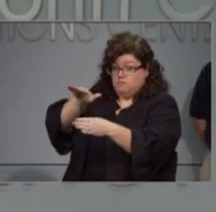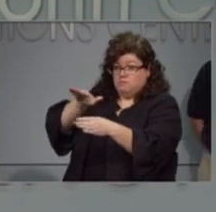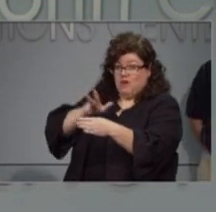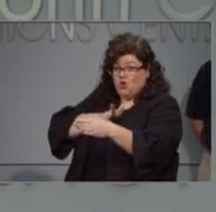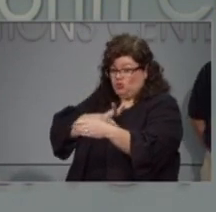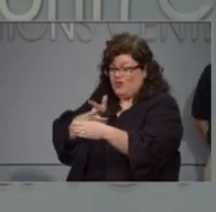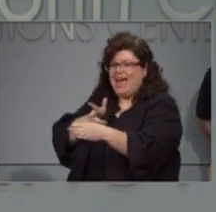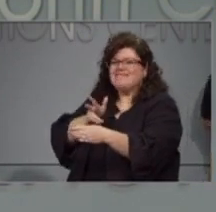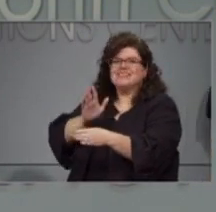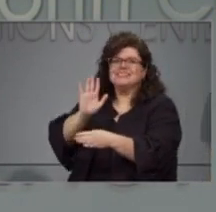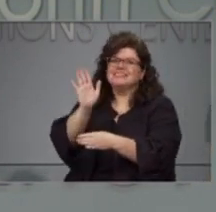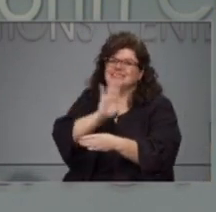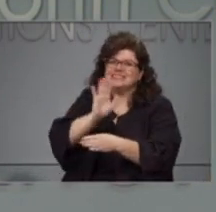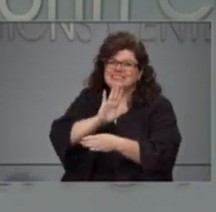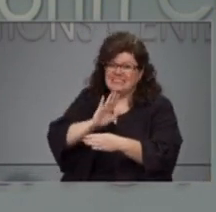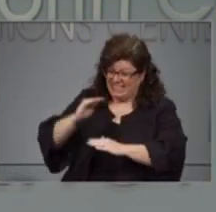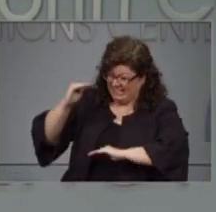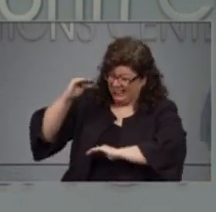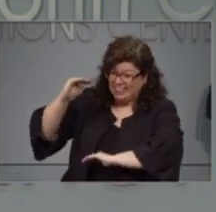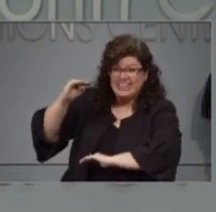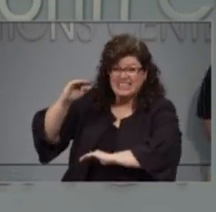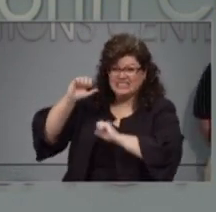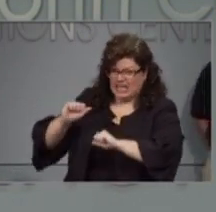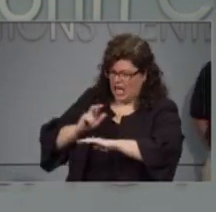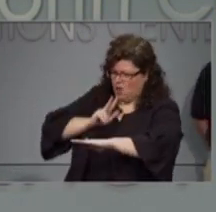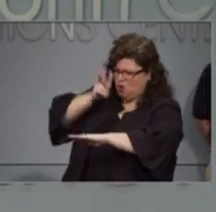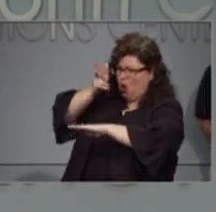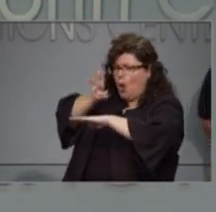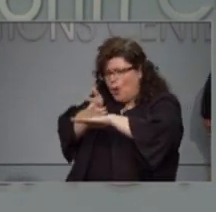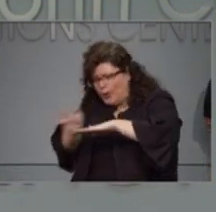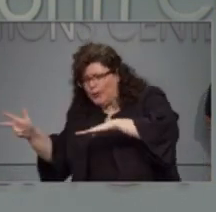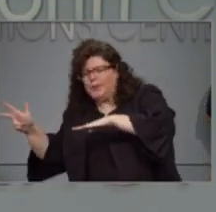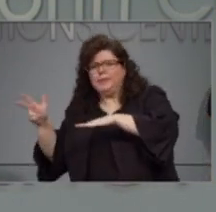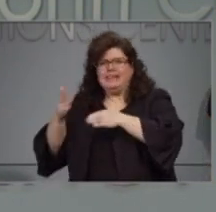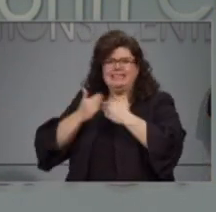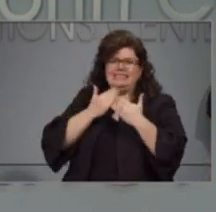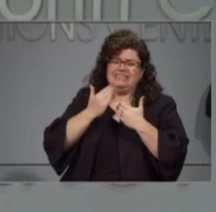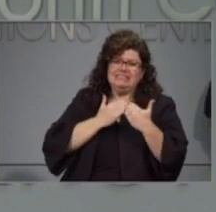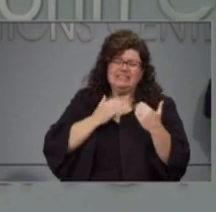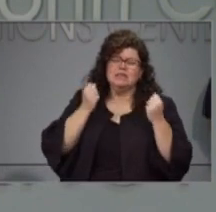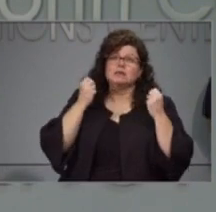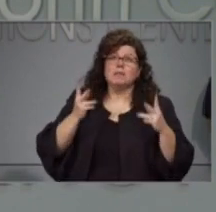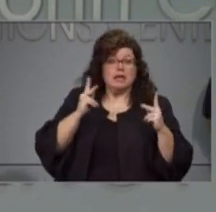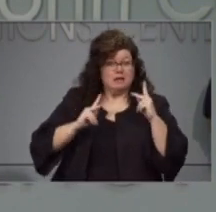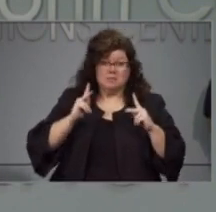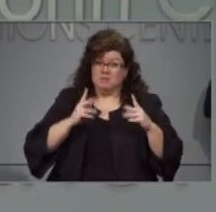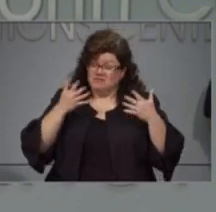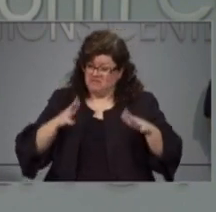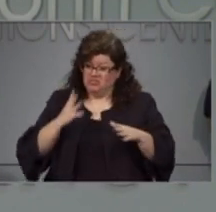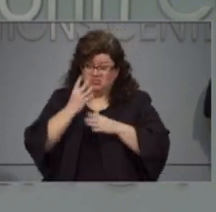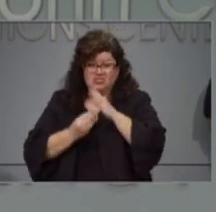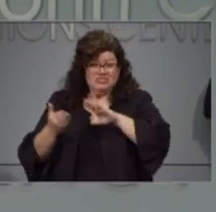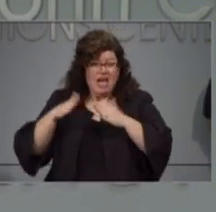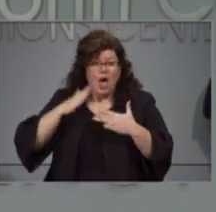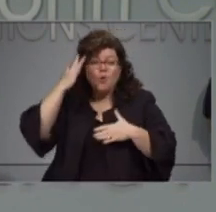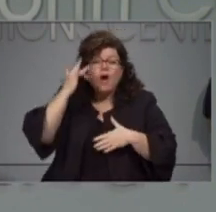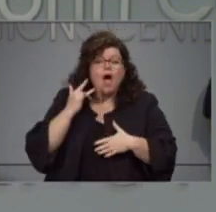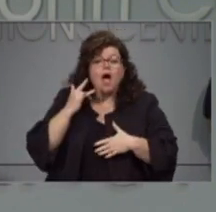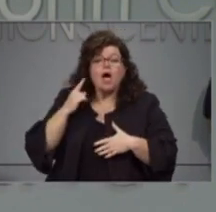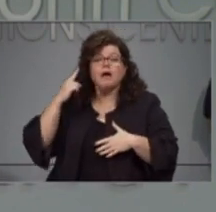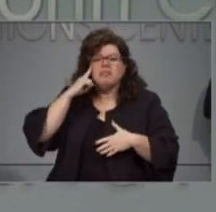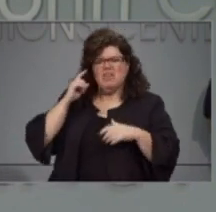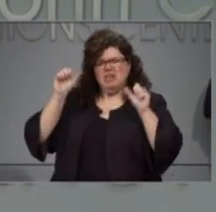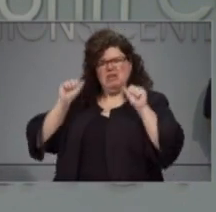inches can sweep a car away. We've lost too many lives after these storms because of people trying to drive through